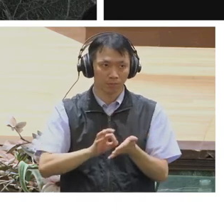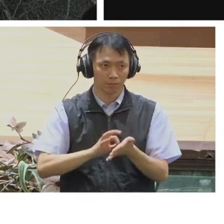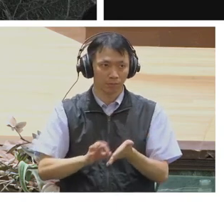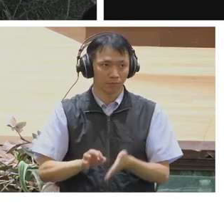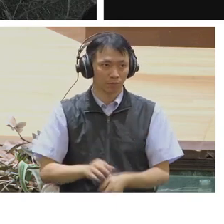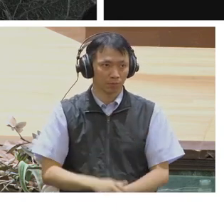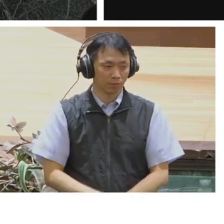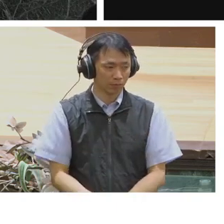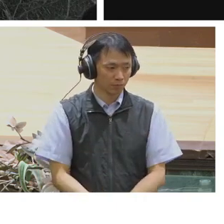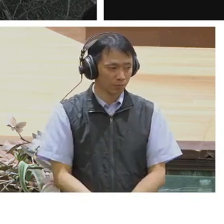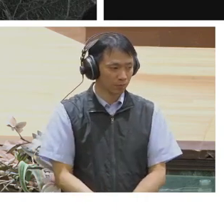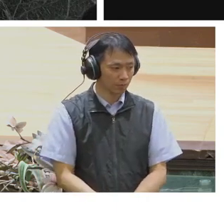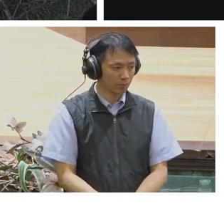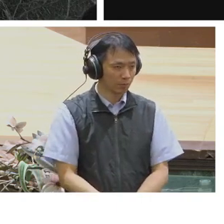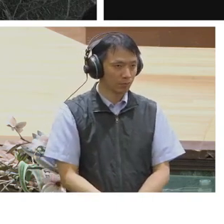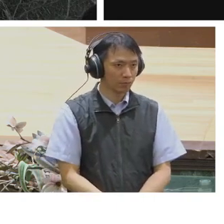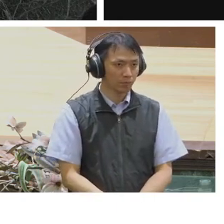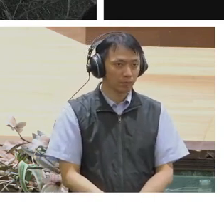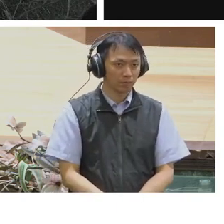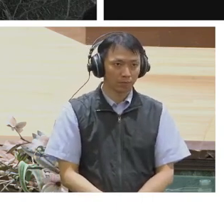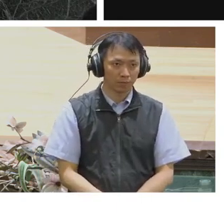That's a good one. I will say more.